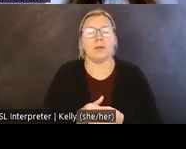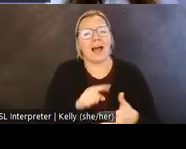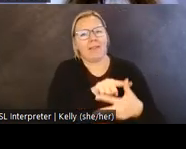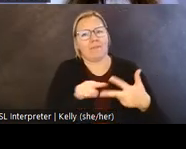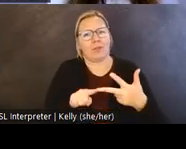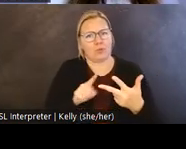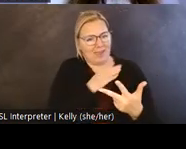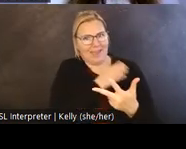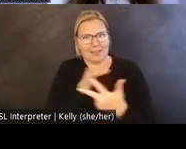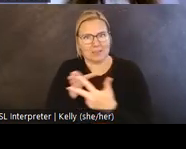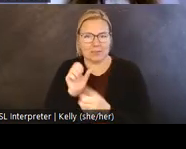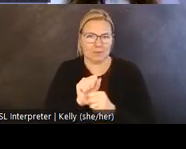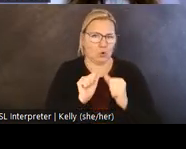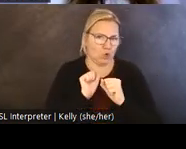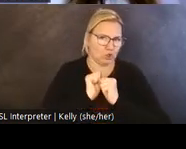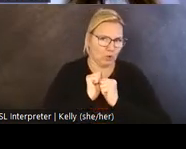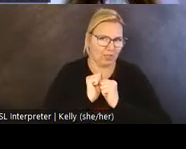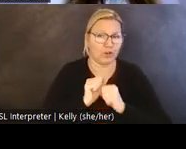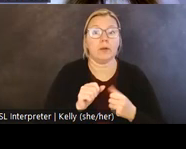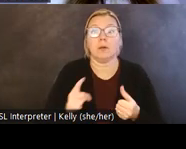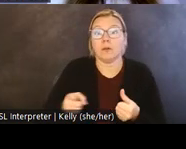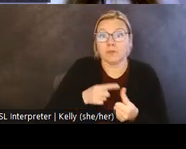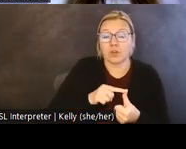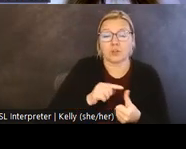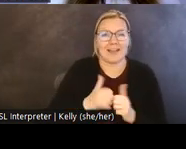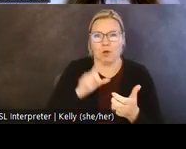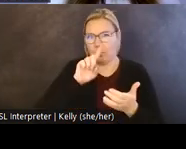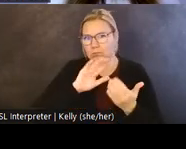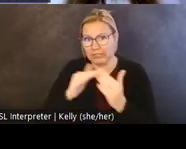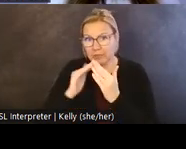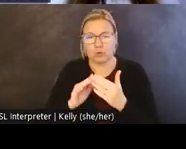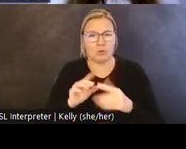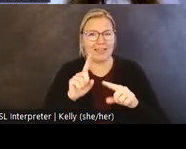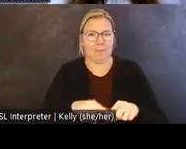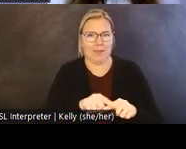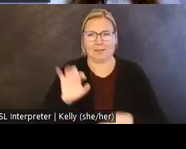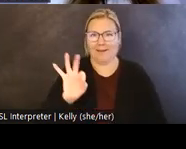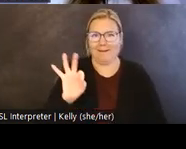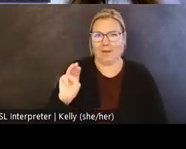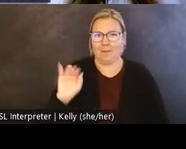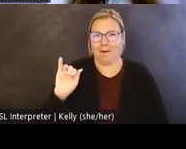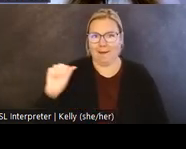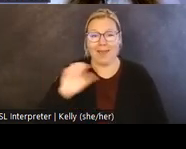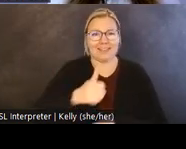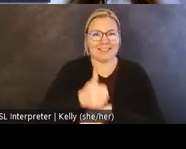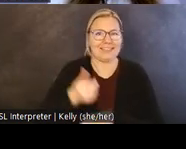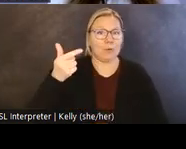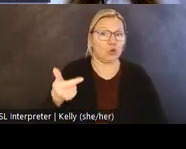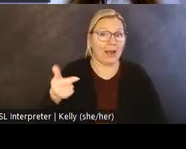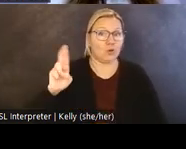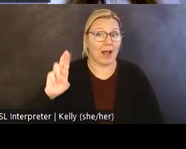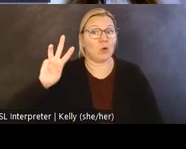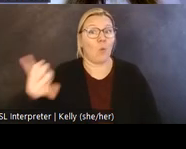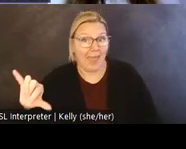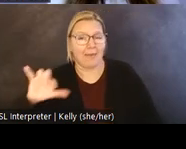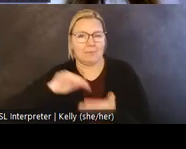aspects of our work together. First, how the community-based research framework of FMIA creates a Grand Ronde way for studying the past,